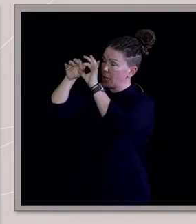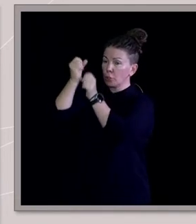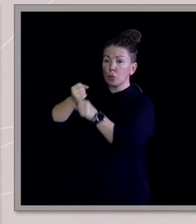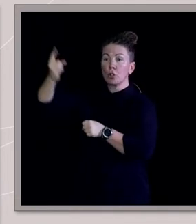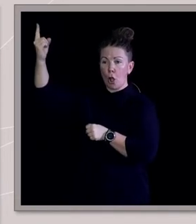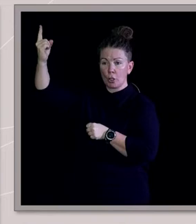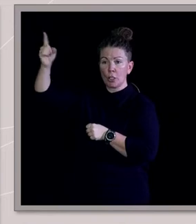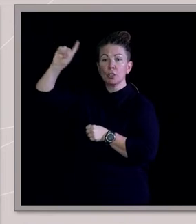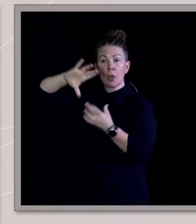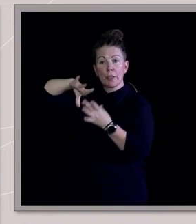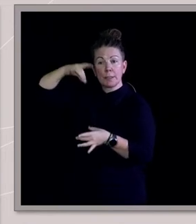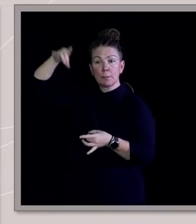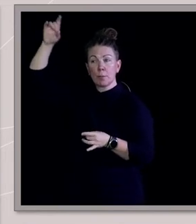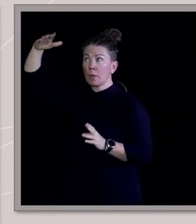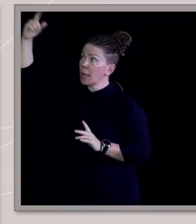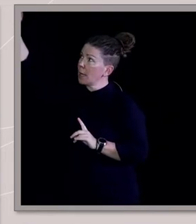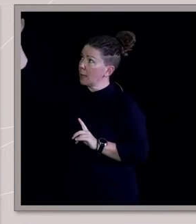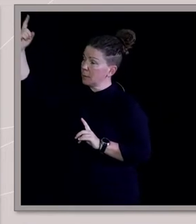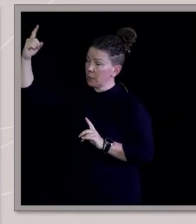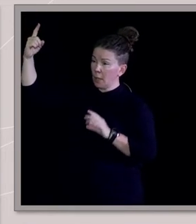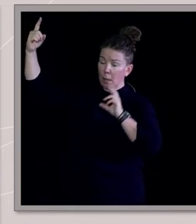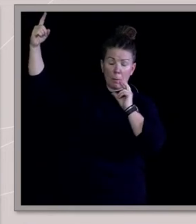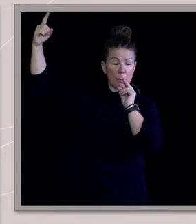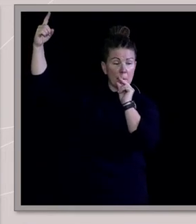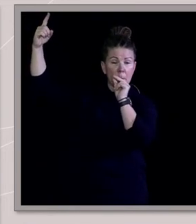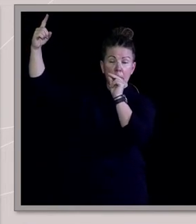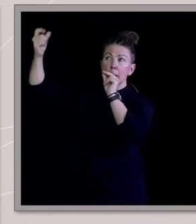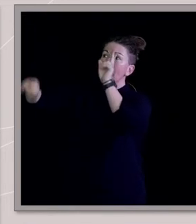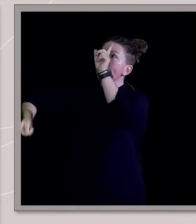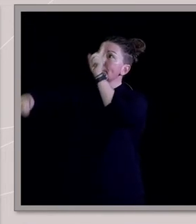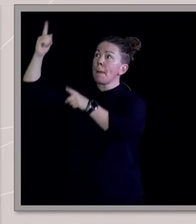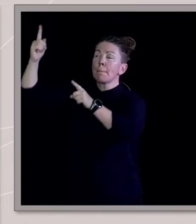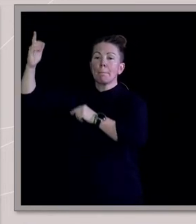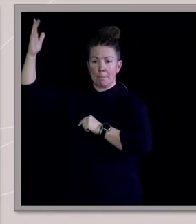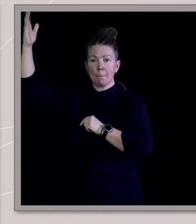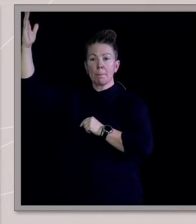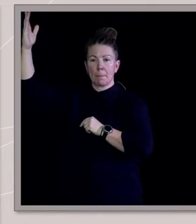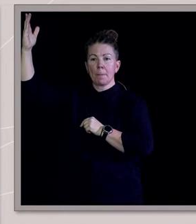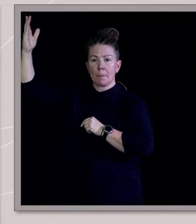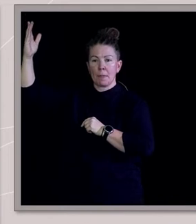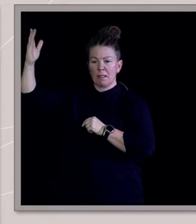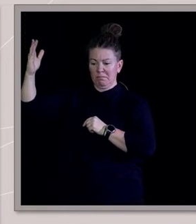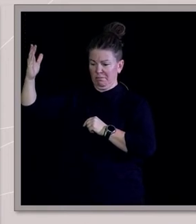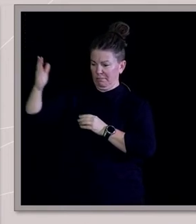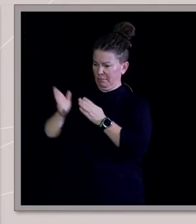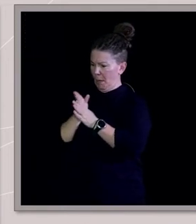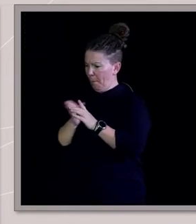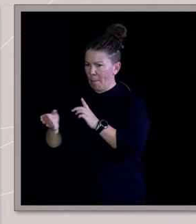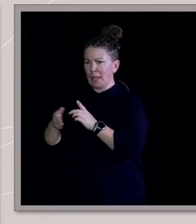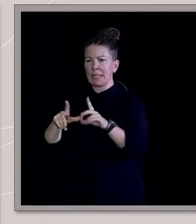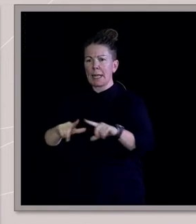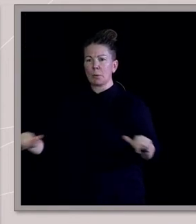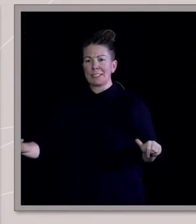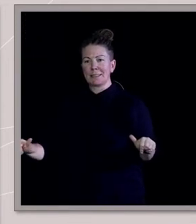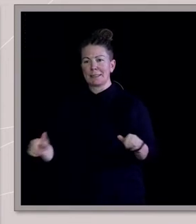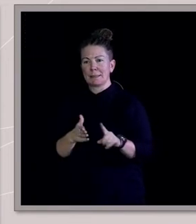Spirit intercedes between your desires, thoughts, almost bypassing the linguistic system of our own languages that we